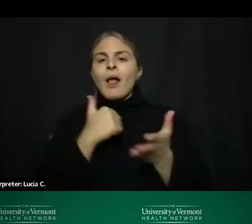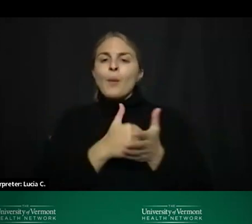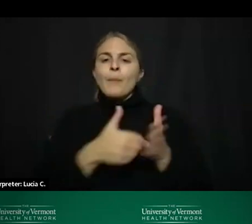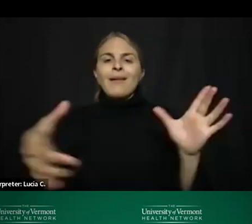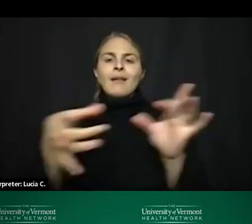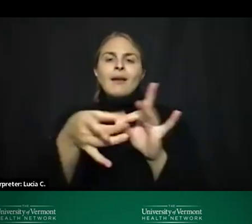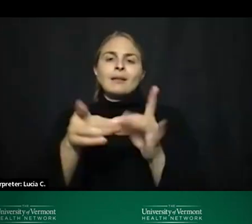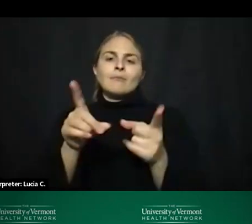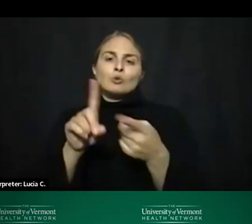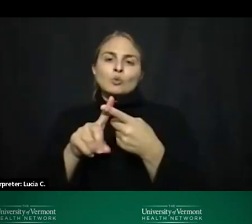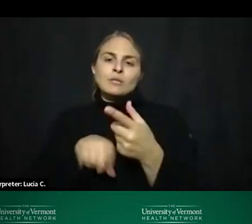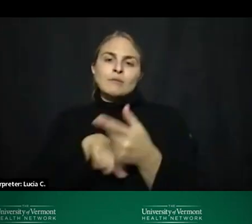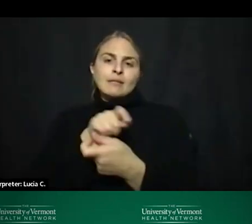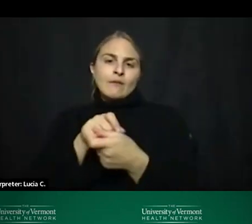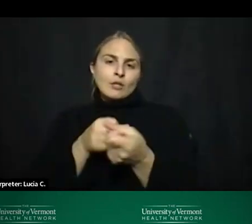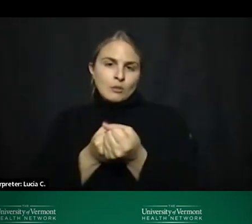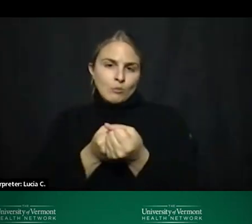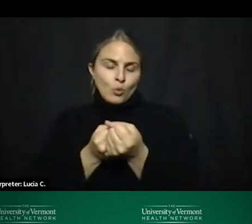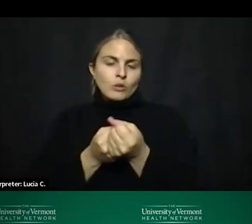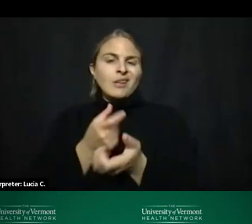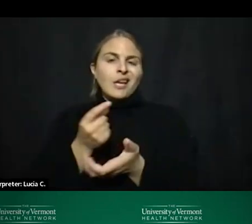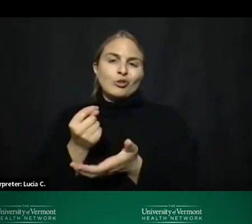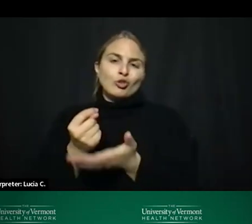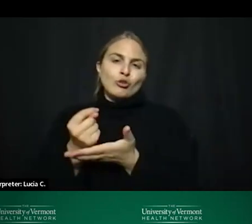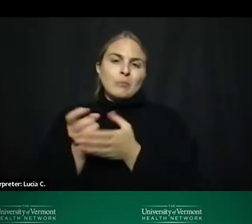supports and treatment in the community